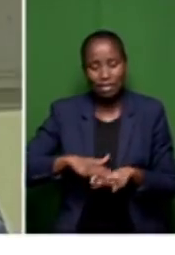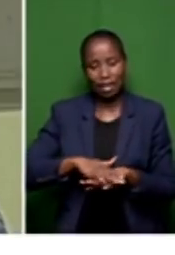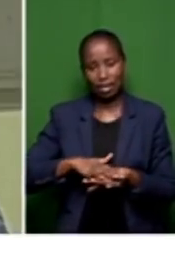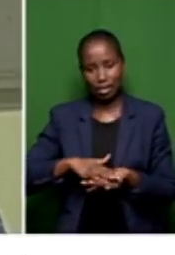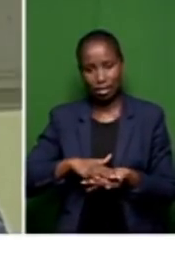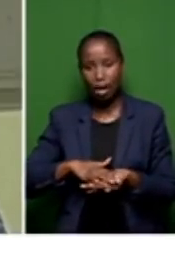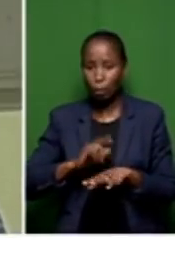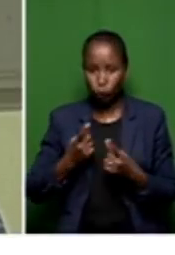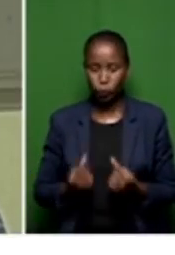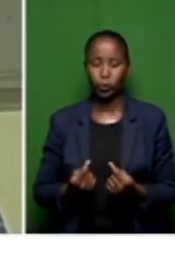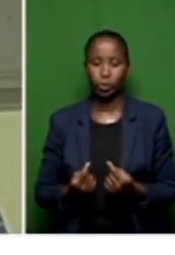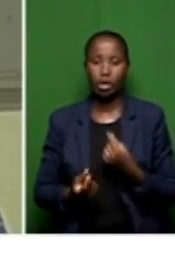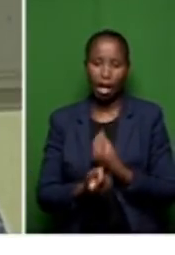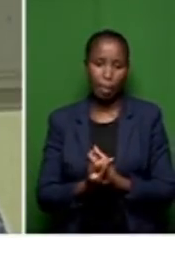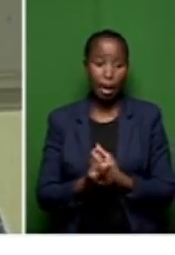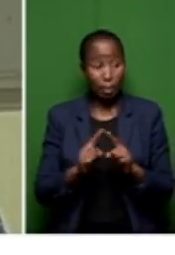But they do happen.